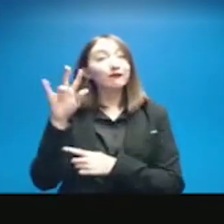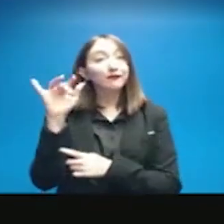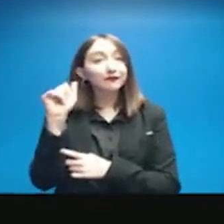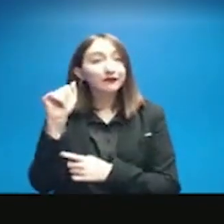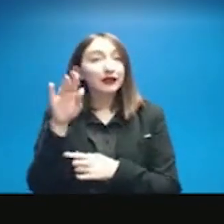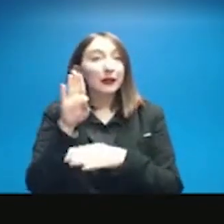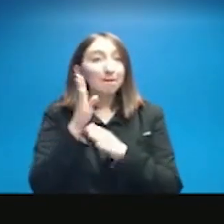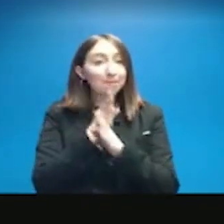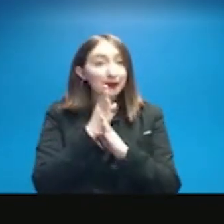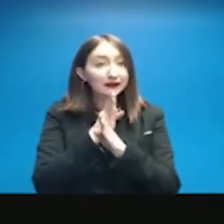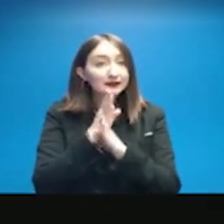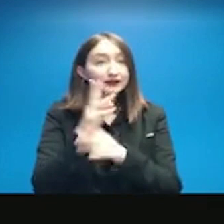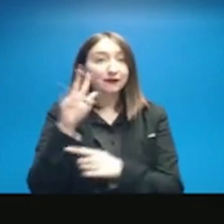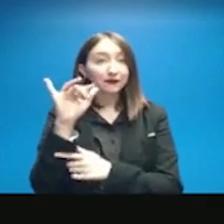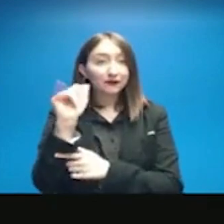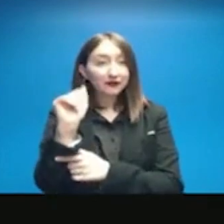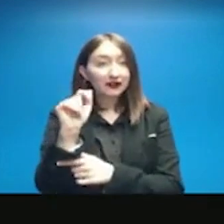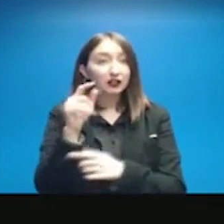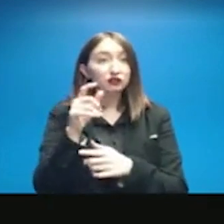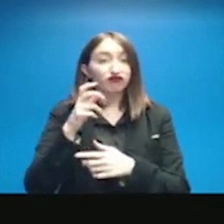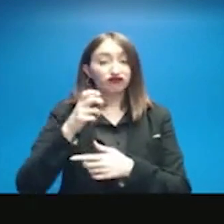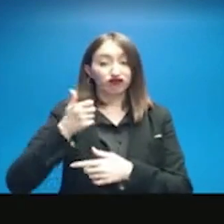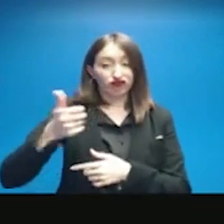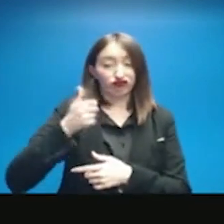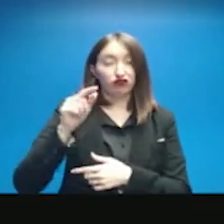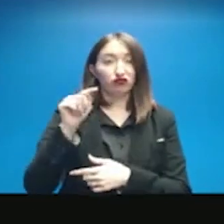link services are all 100%.